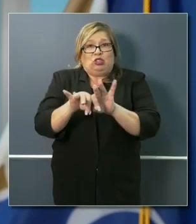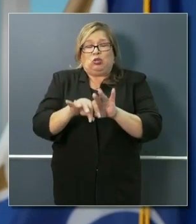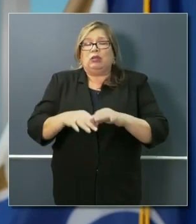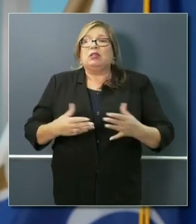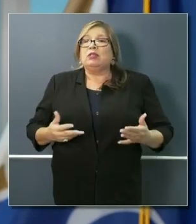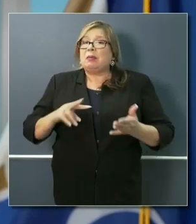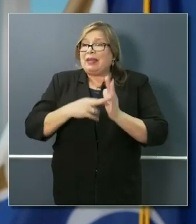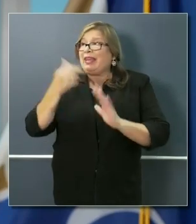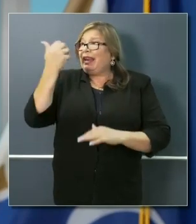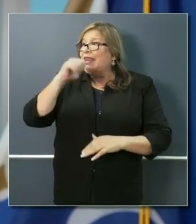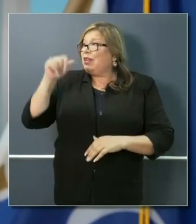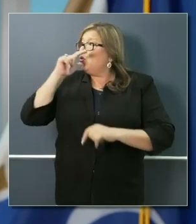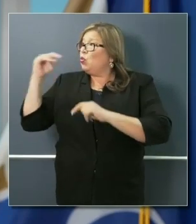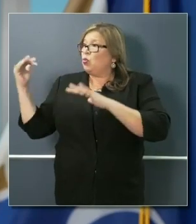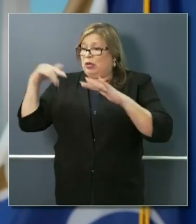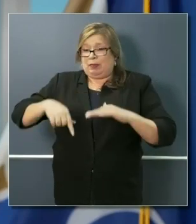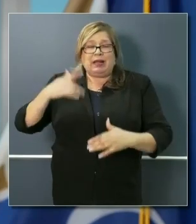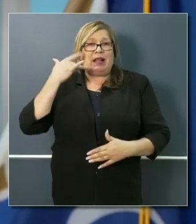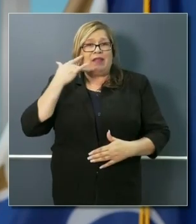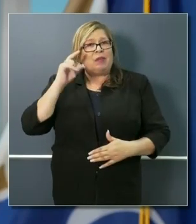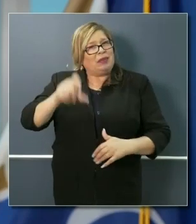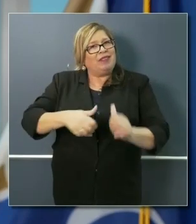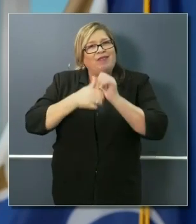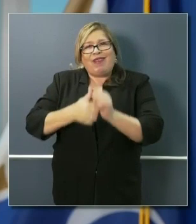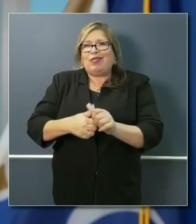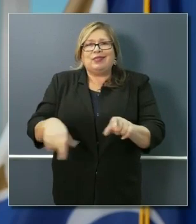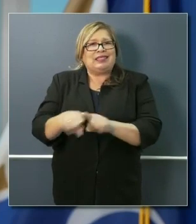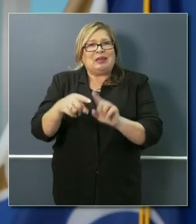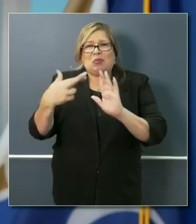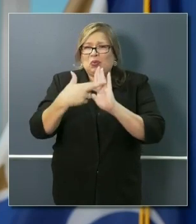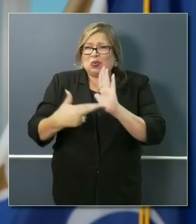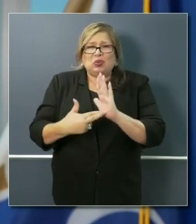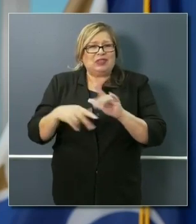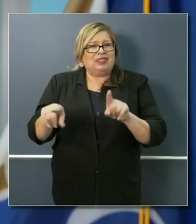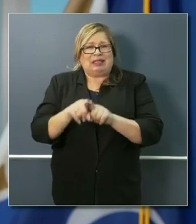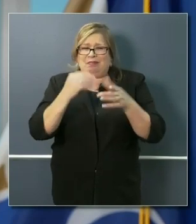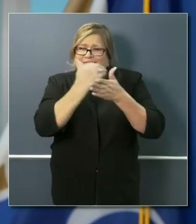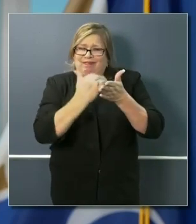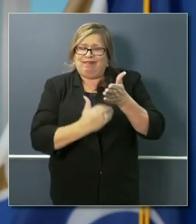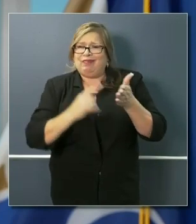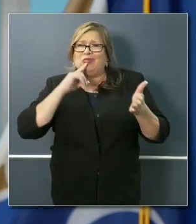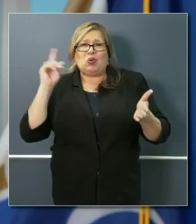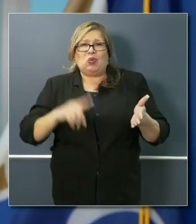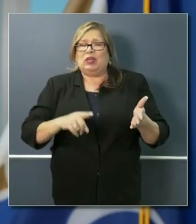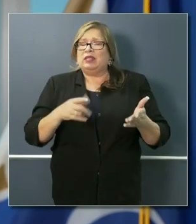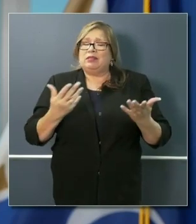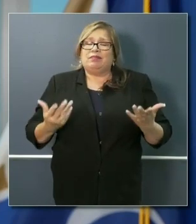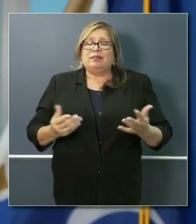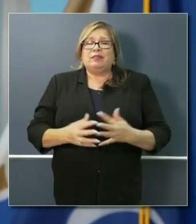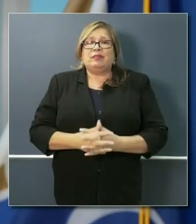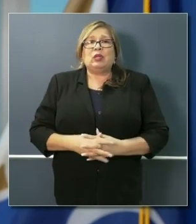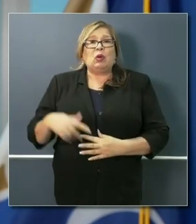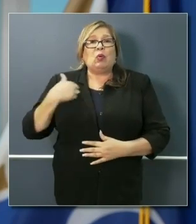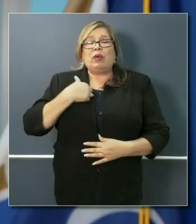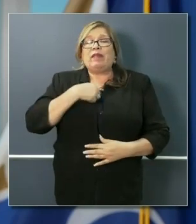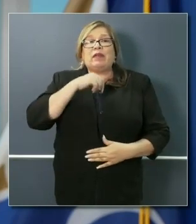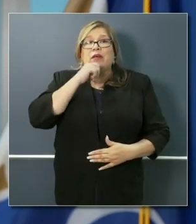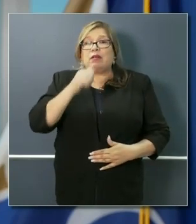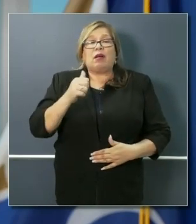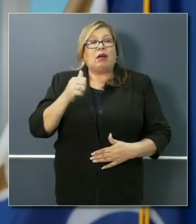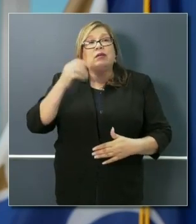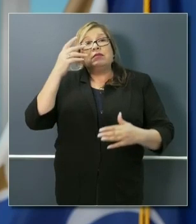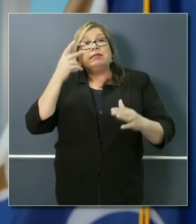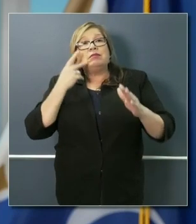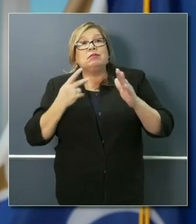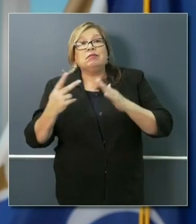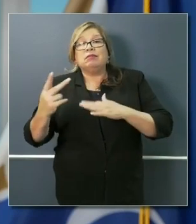comes into this state is subject to those same rules and same regulations. So that's where we are currently. We haven't thought beyond that.